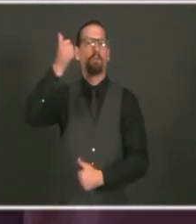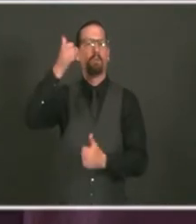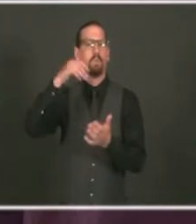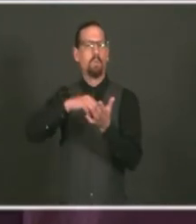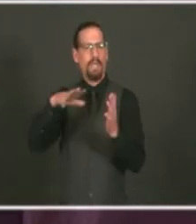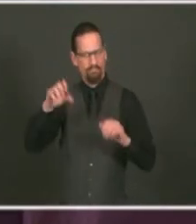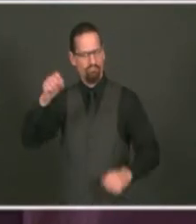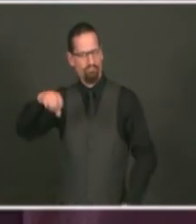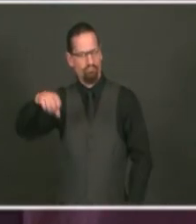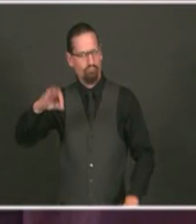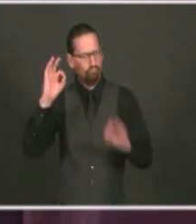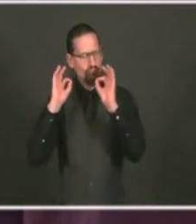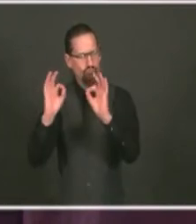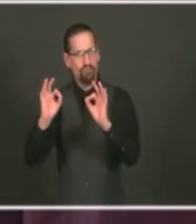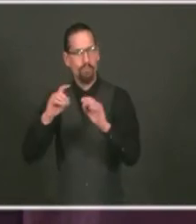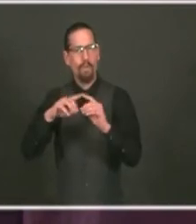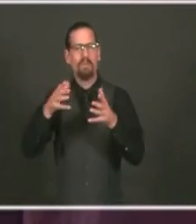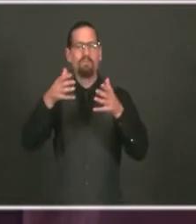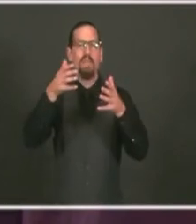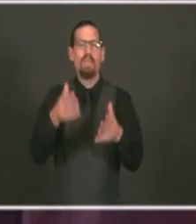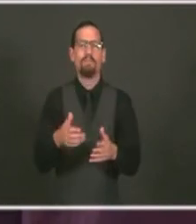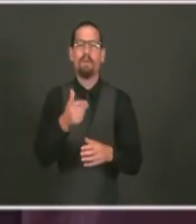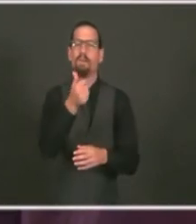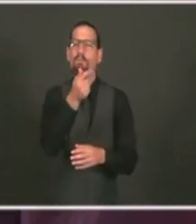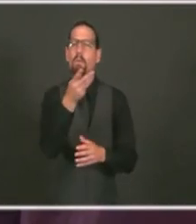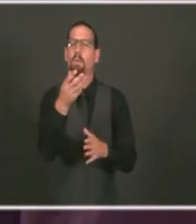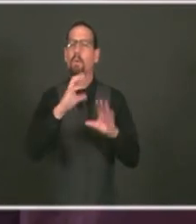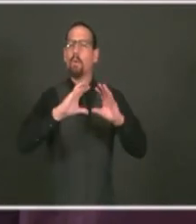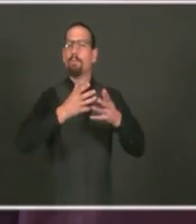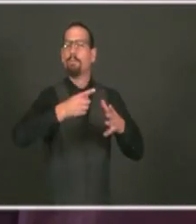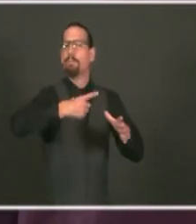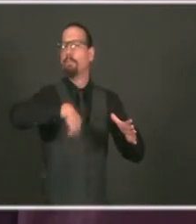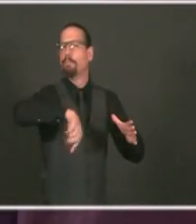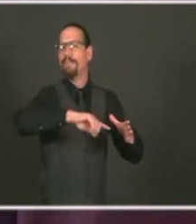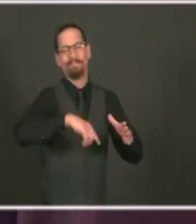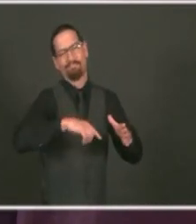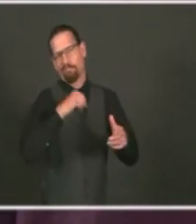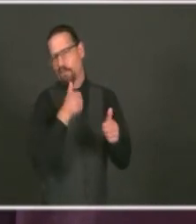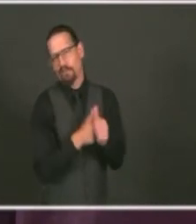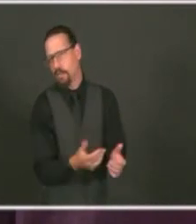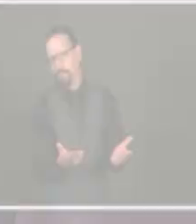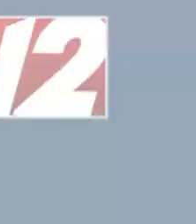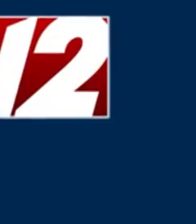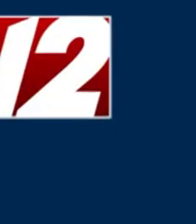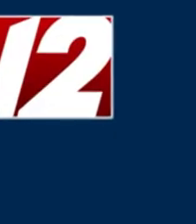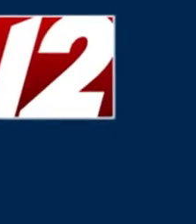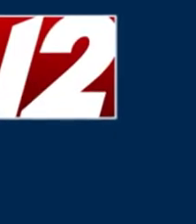who aren't doing everything you need to do, it's time to get a whole lot more serious.